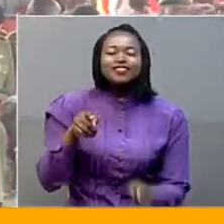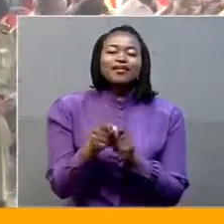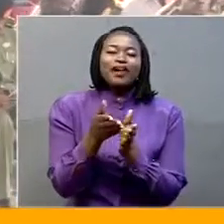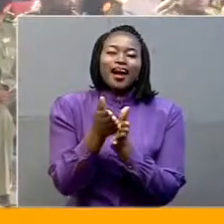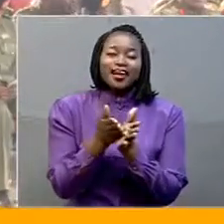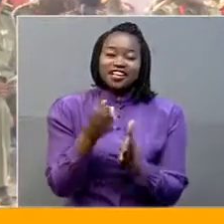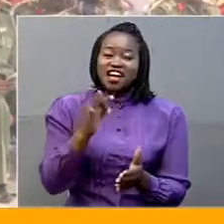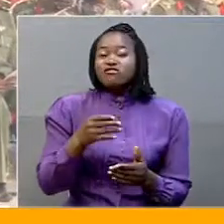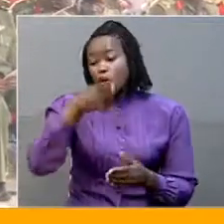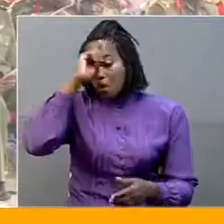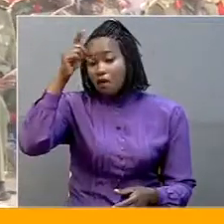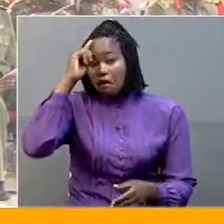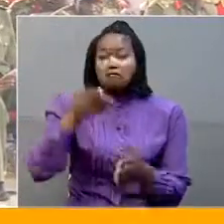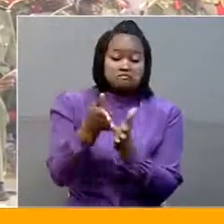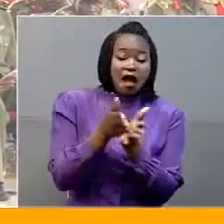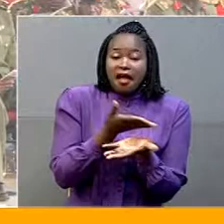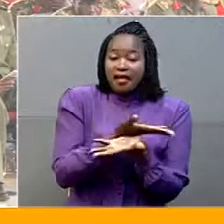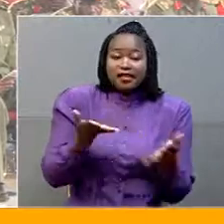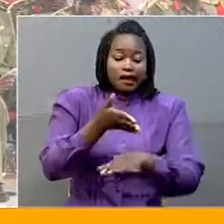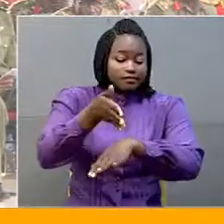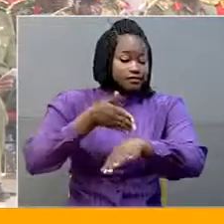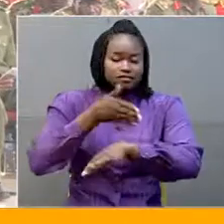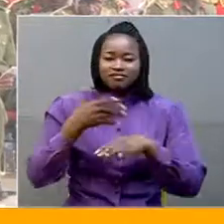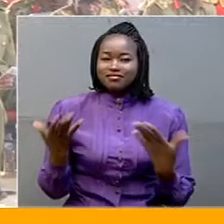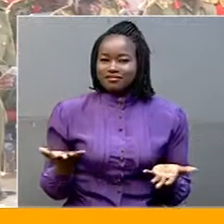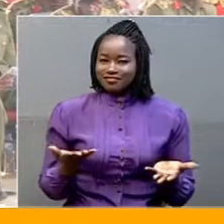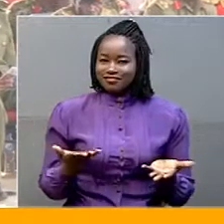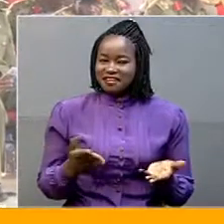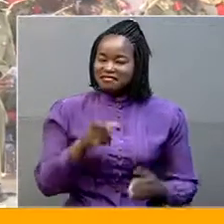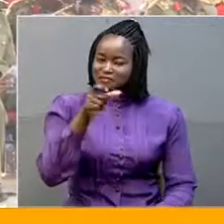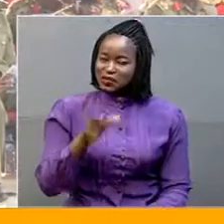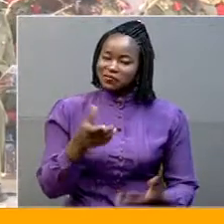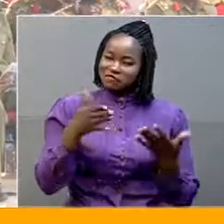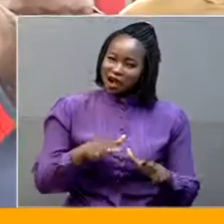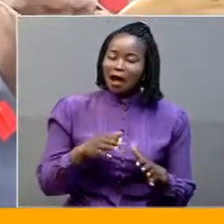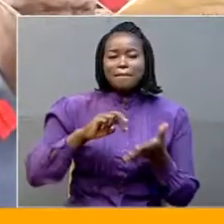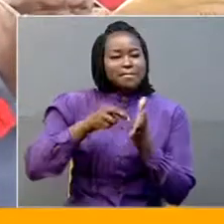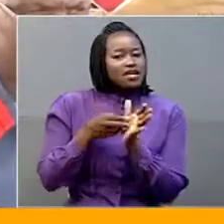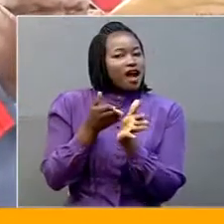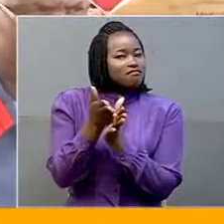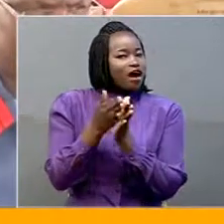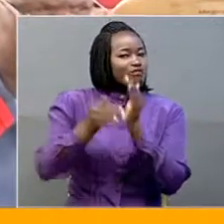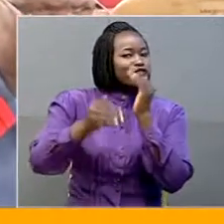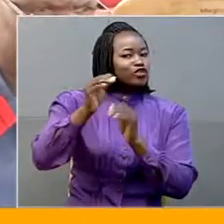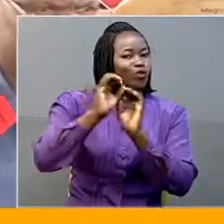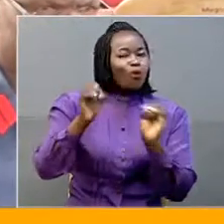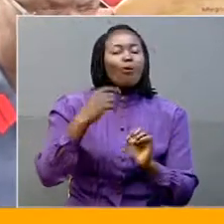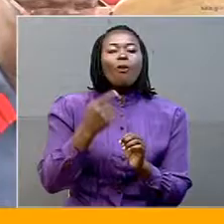Otherwise, if you just cut anywhere, anyhow, then you are no longer a sergeant, you are a butcher.